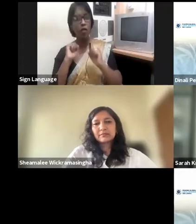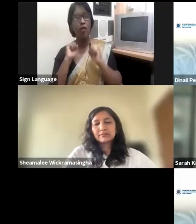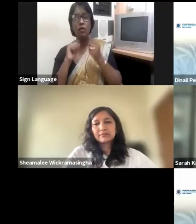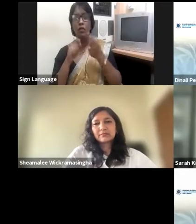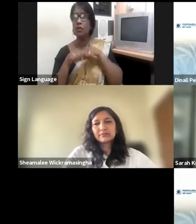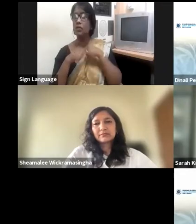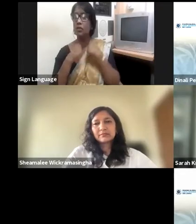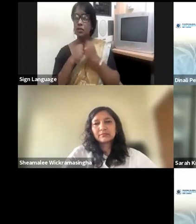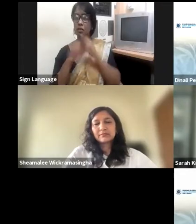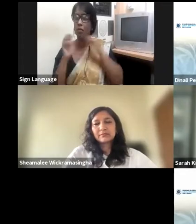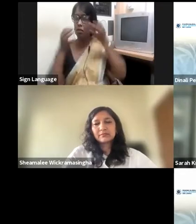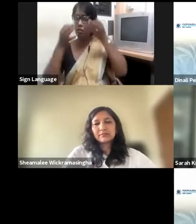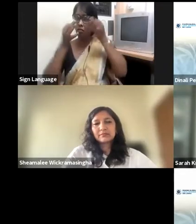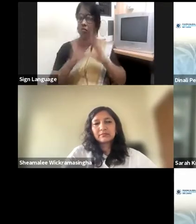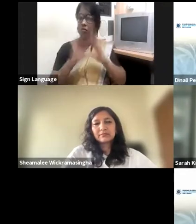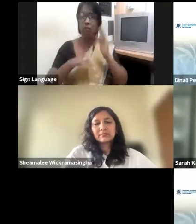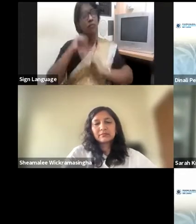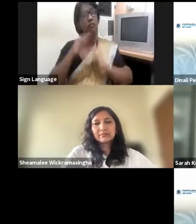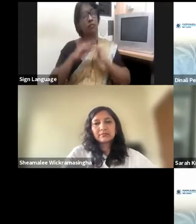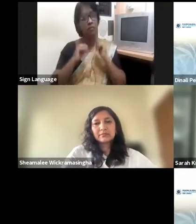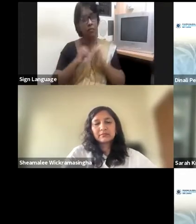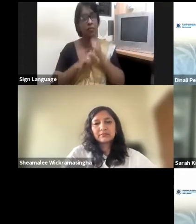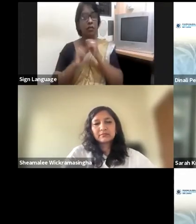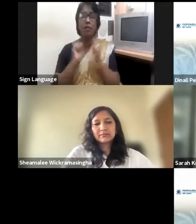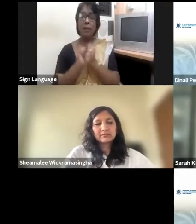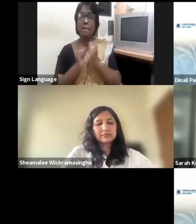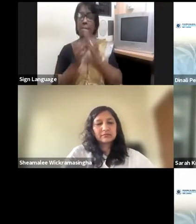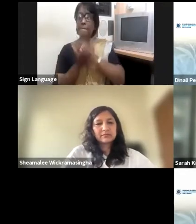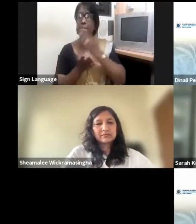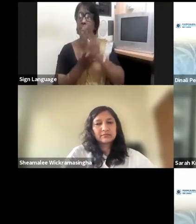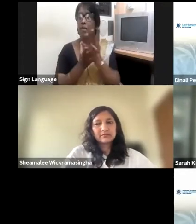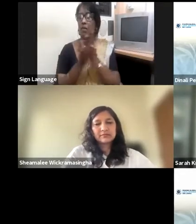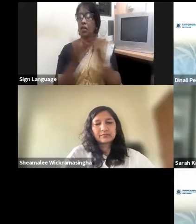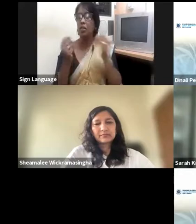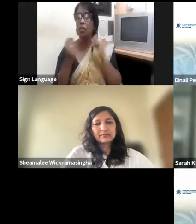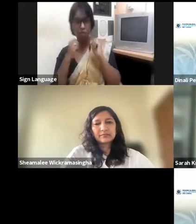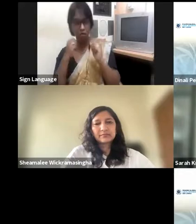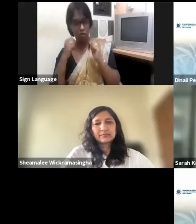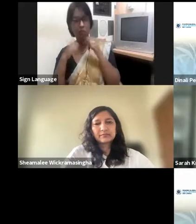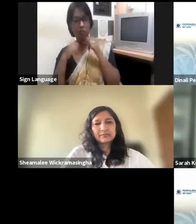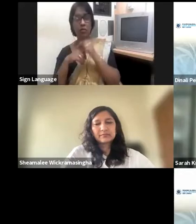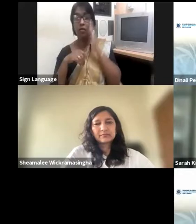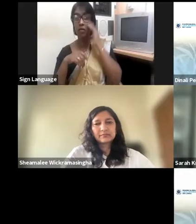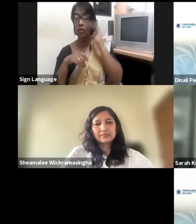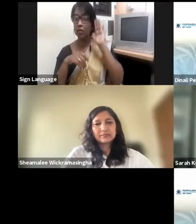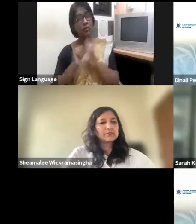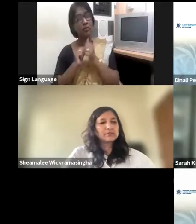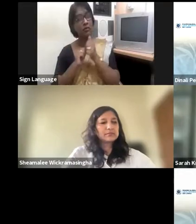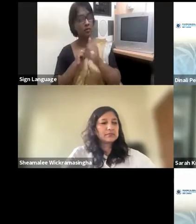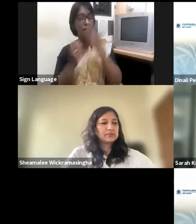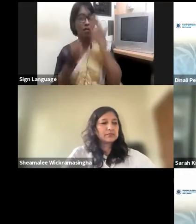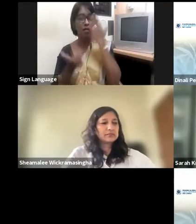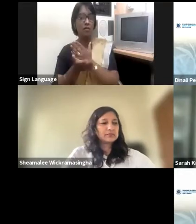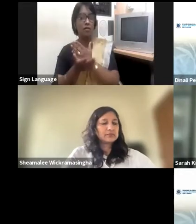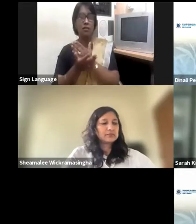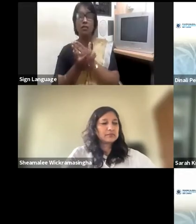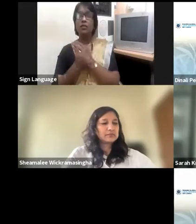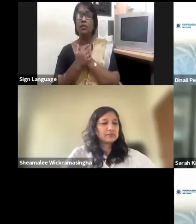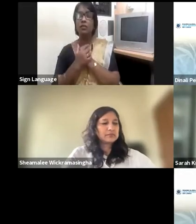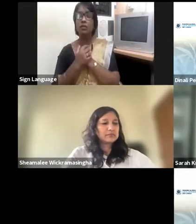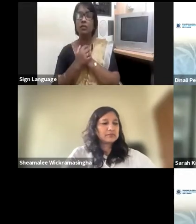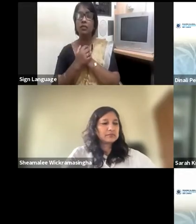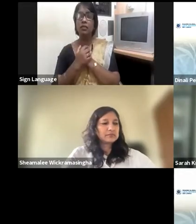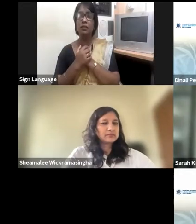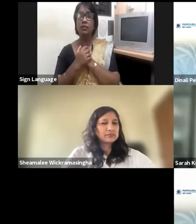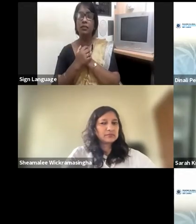overcome barriers that could prevent a woman being appointed to the board? I